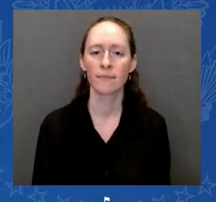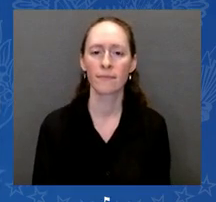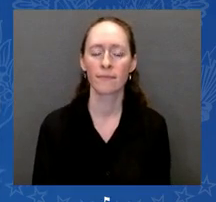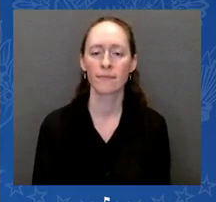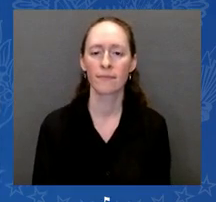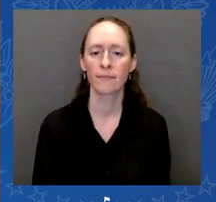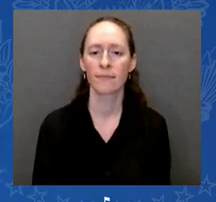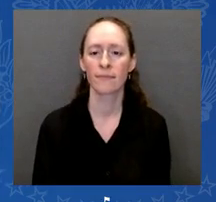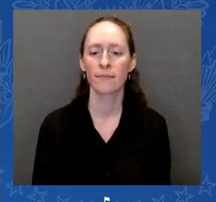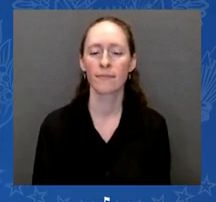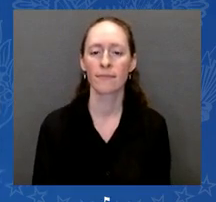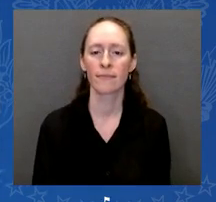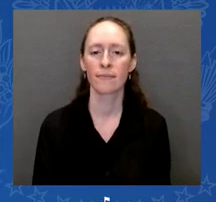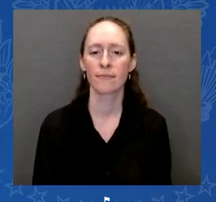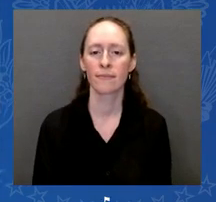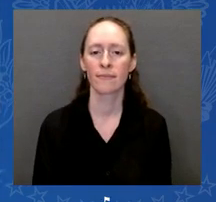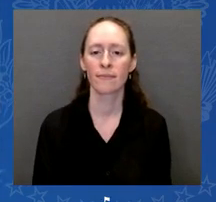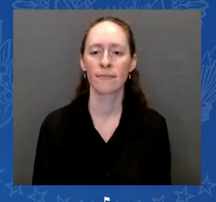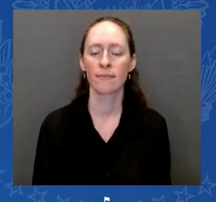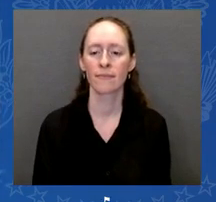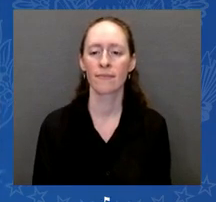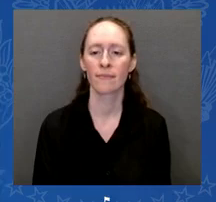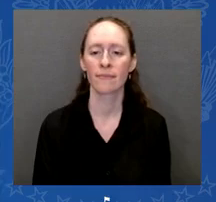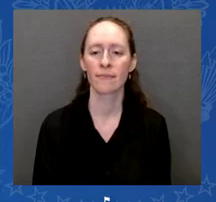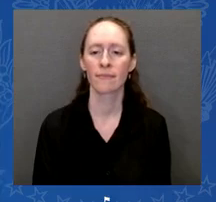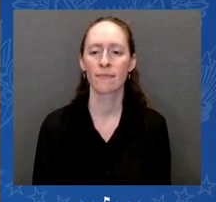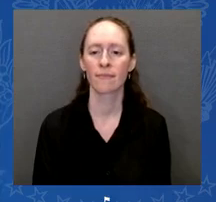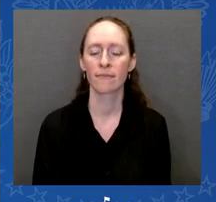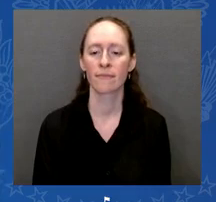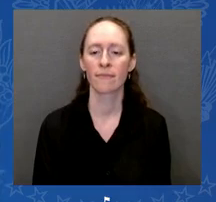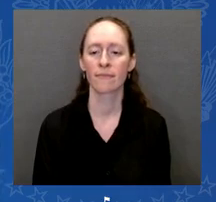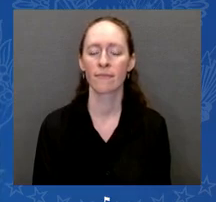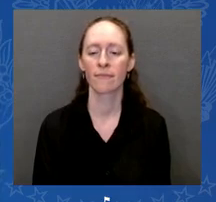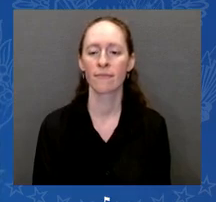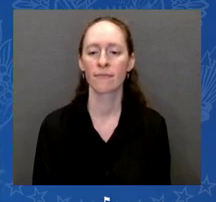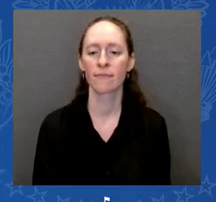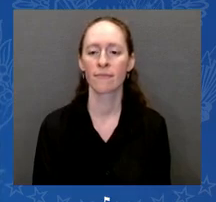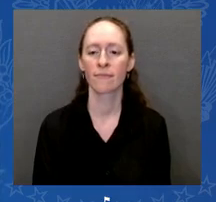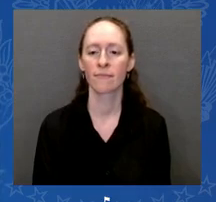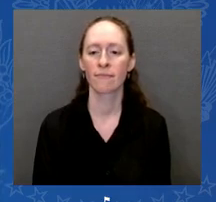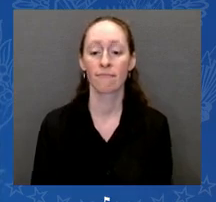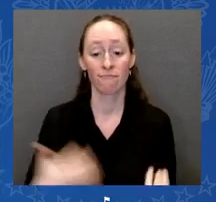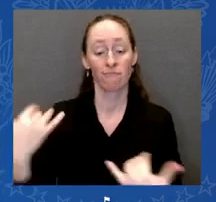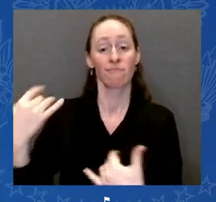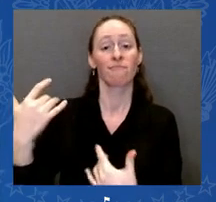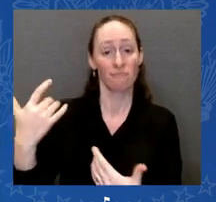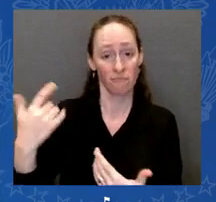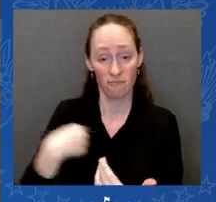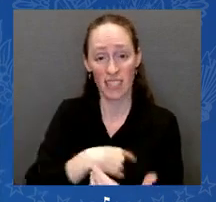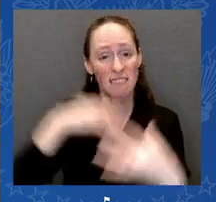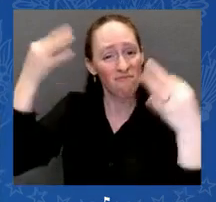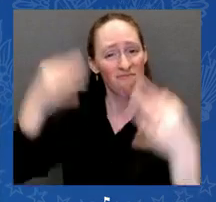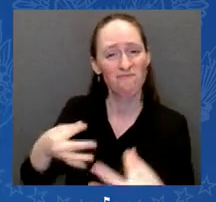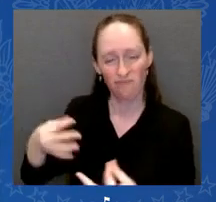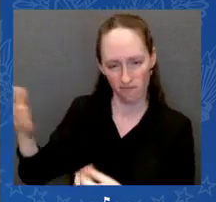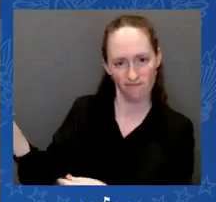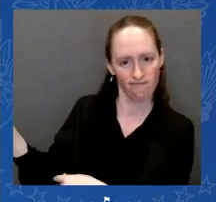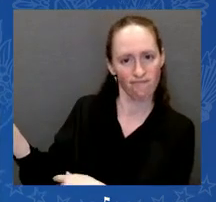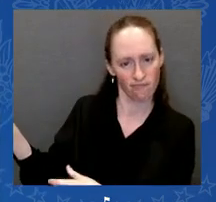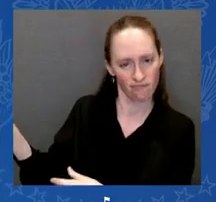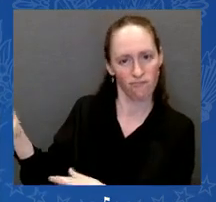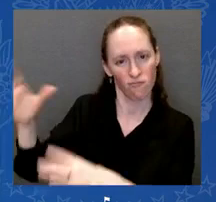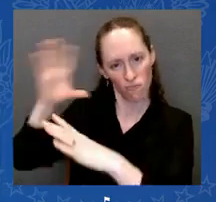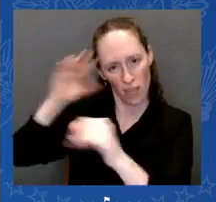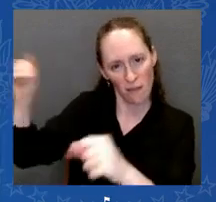here tonight. To many, it might have seemed like a long shot, but a lot of us knew that it wasn't. Because we've seen President Biden